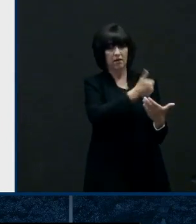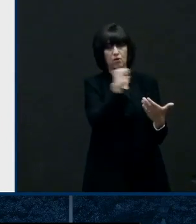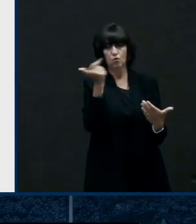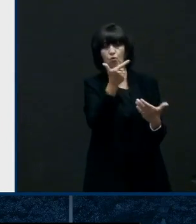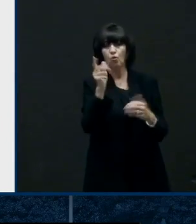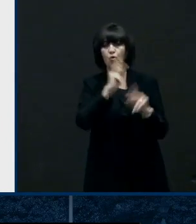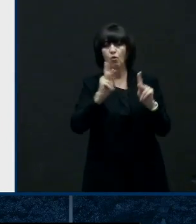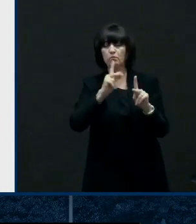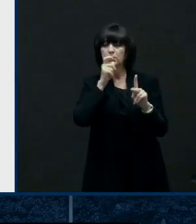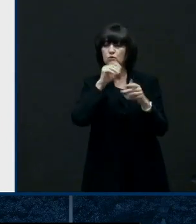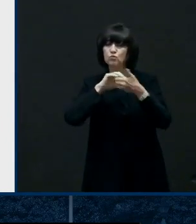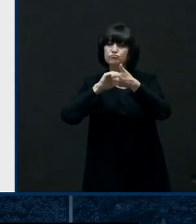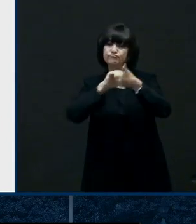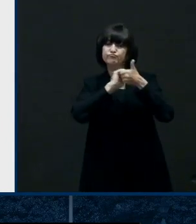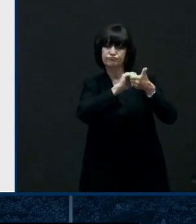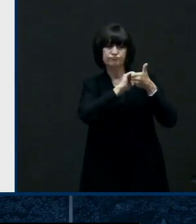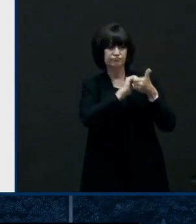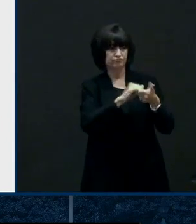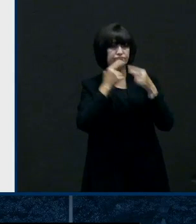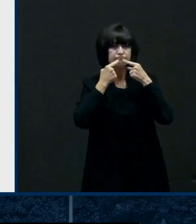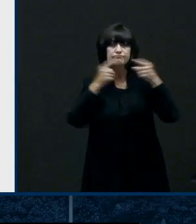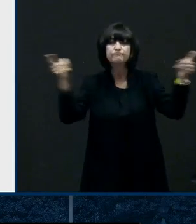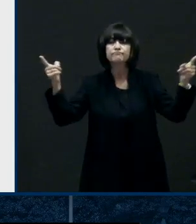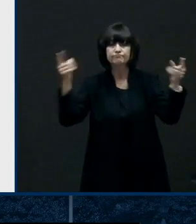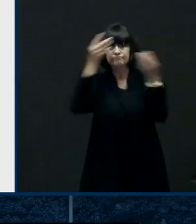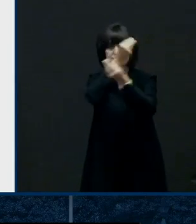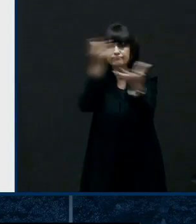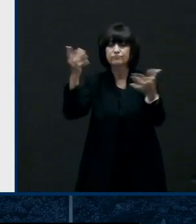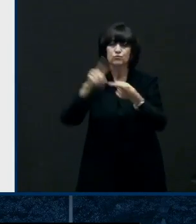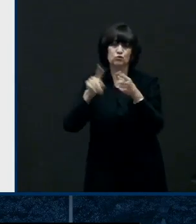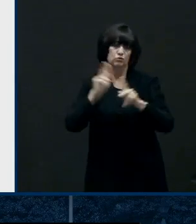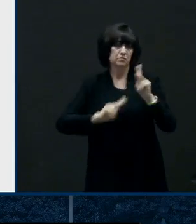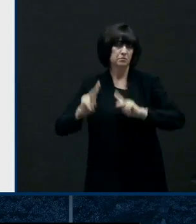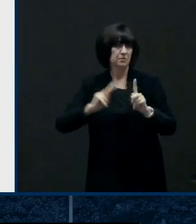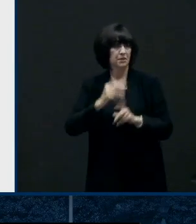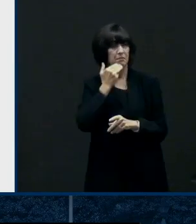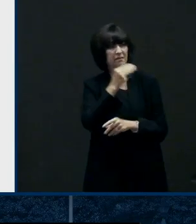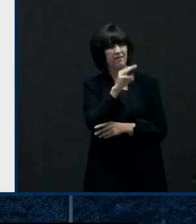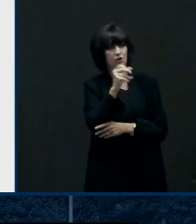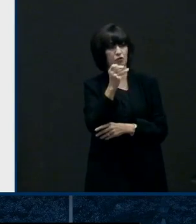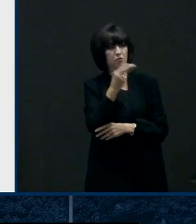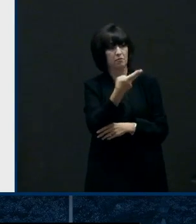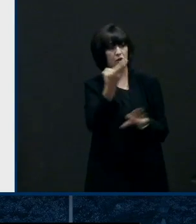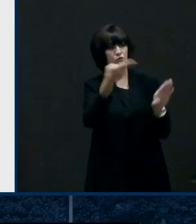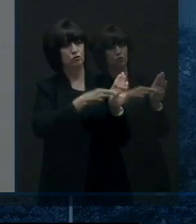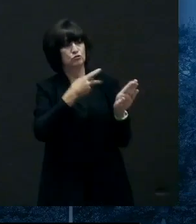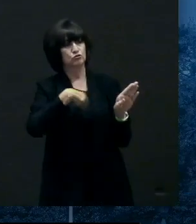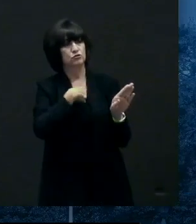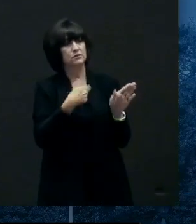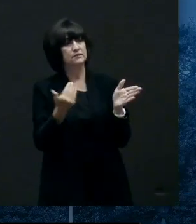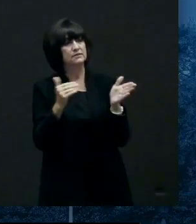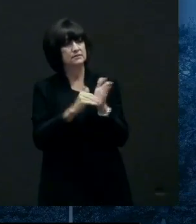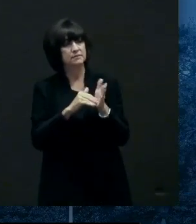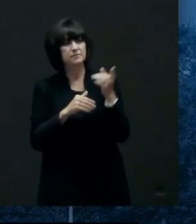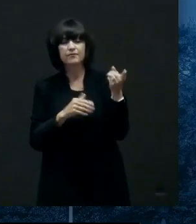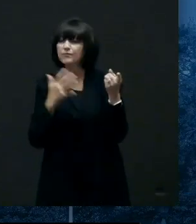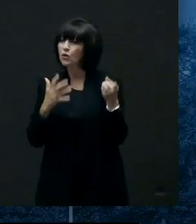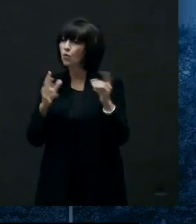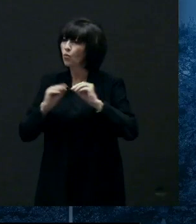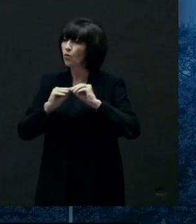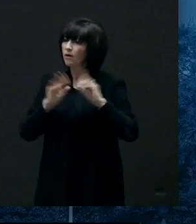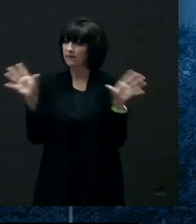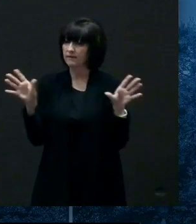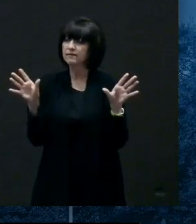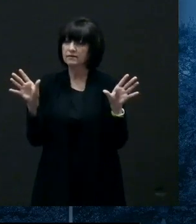answer any questions that you have meredith thanks for being with us again hello um just to start off a clarifying question about testing within